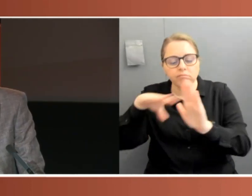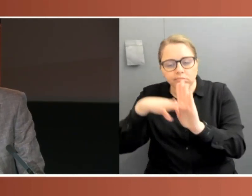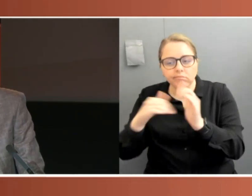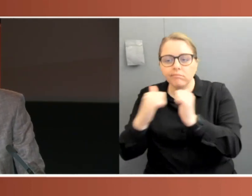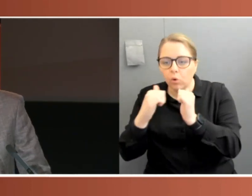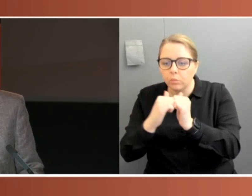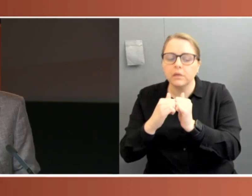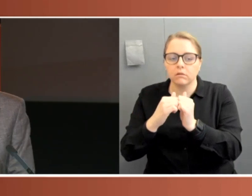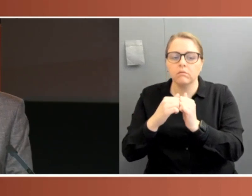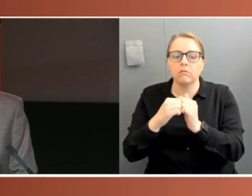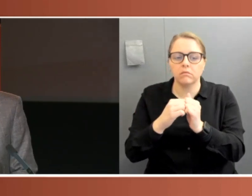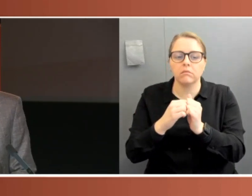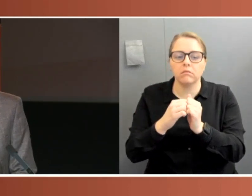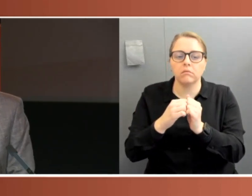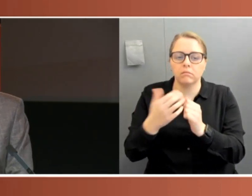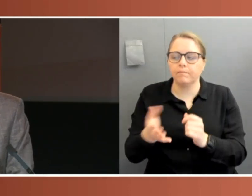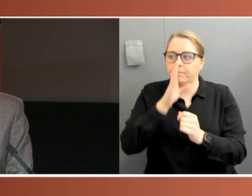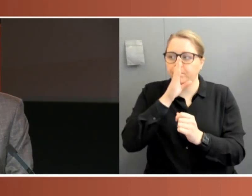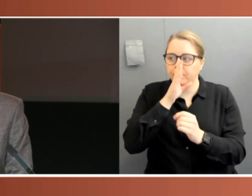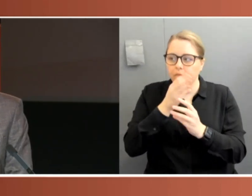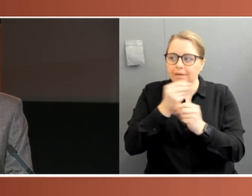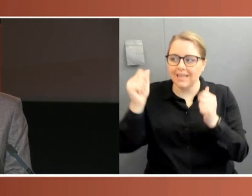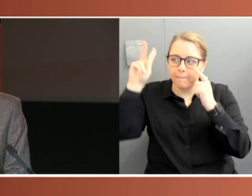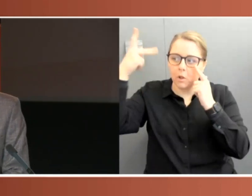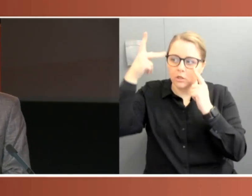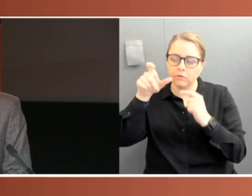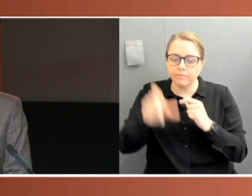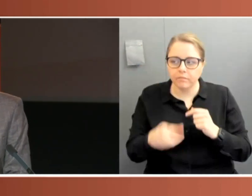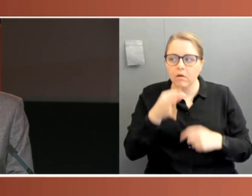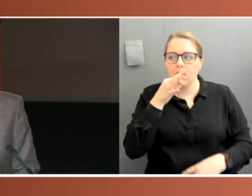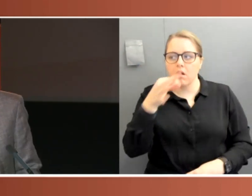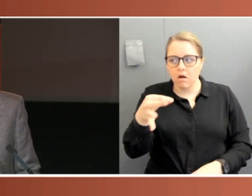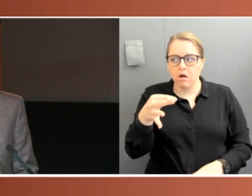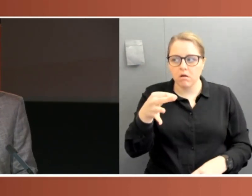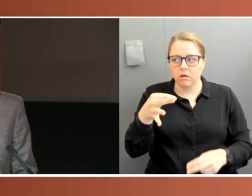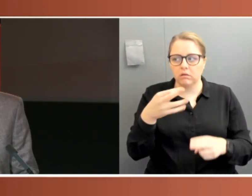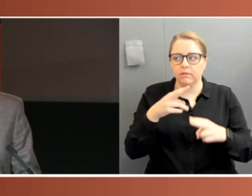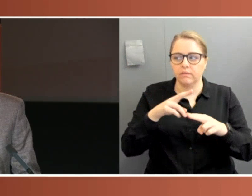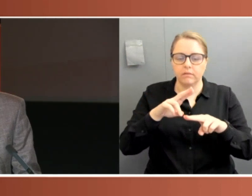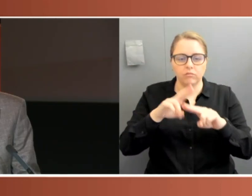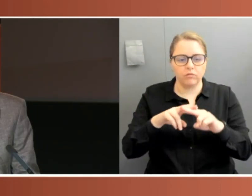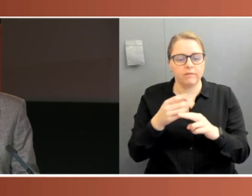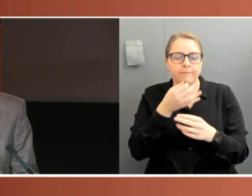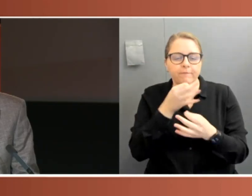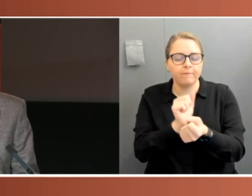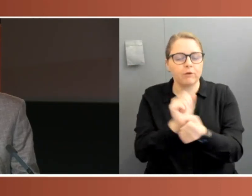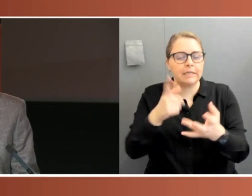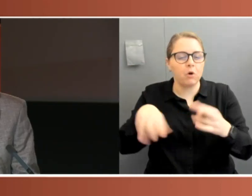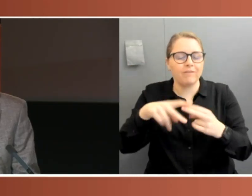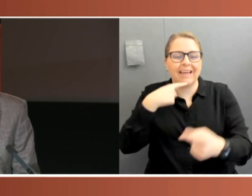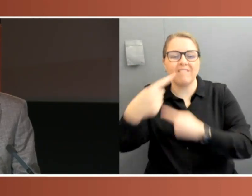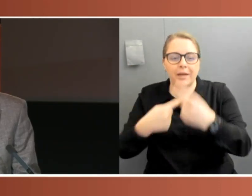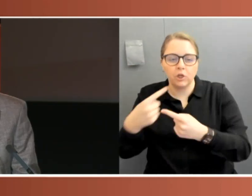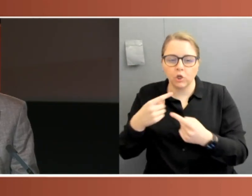and prohibit members from disclosing the nature or content of any deliberations. However, as many people have noted, this arrangement